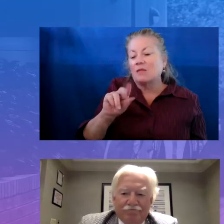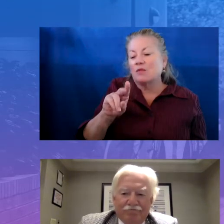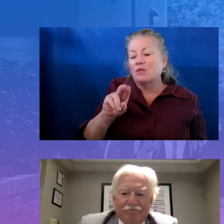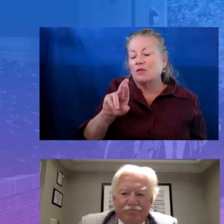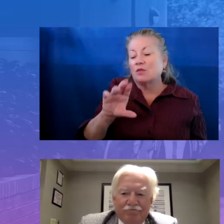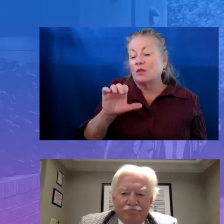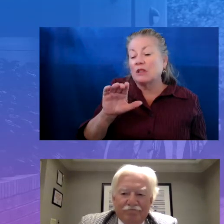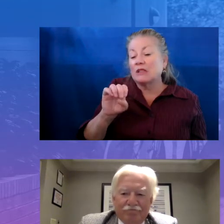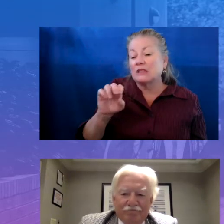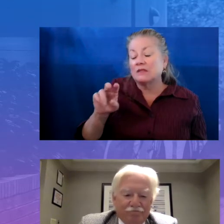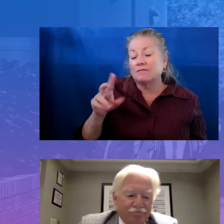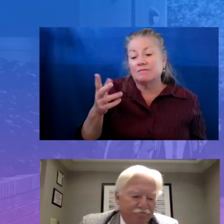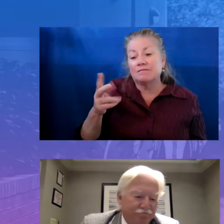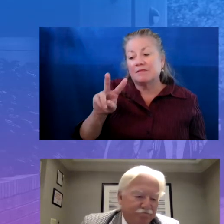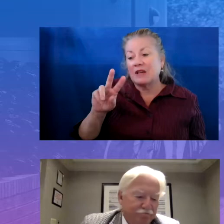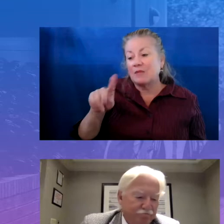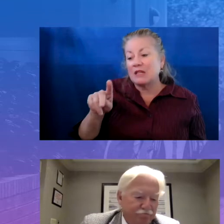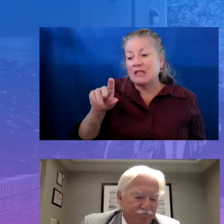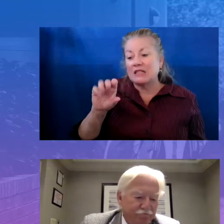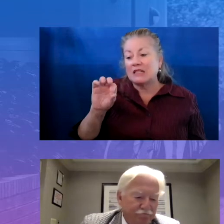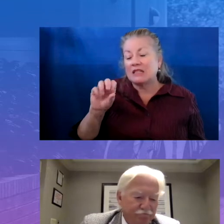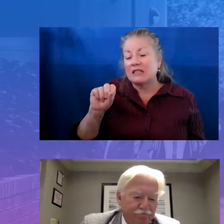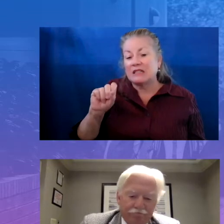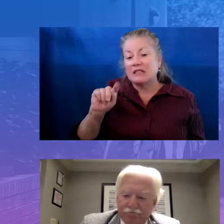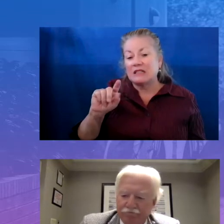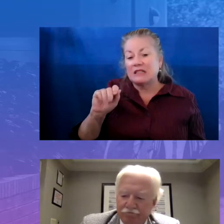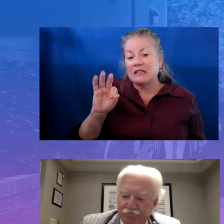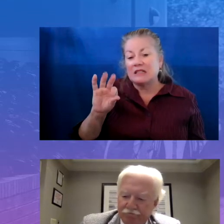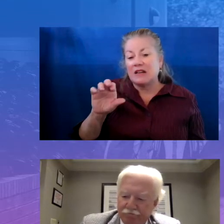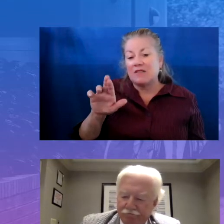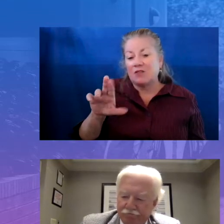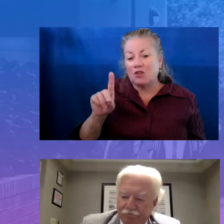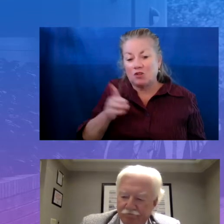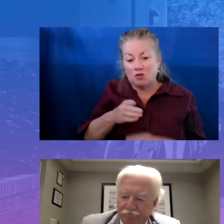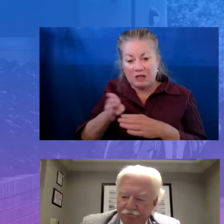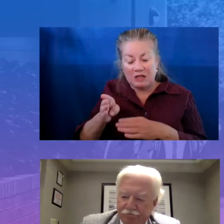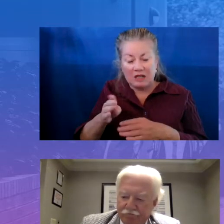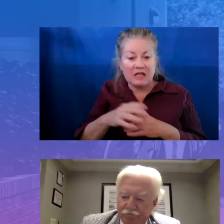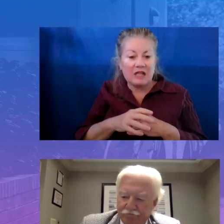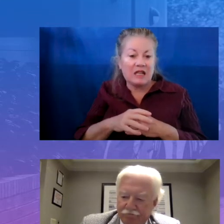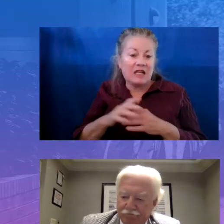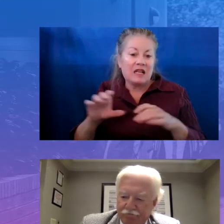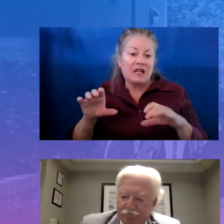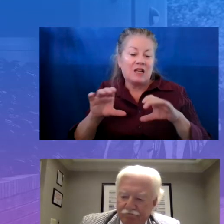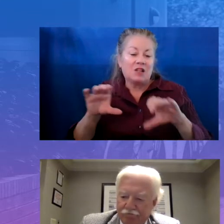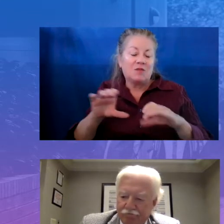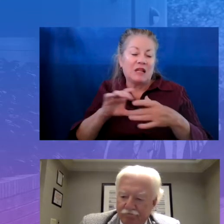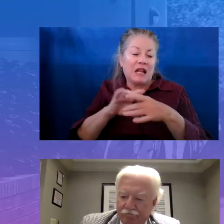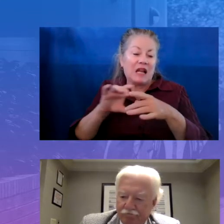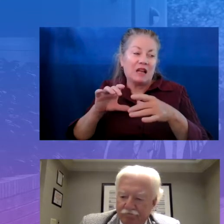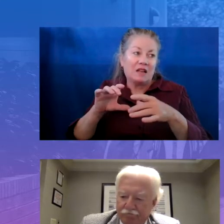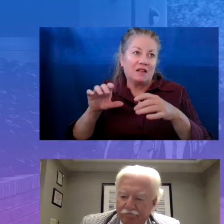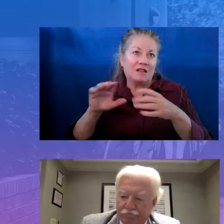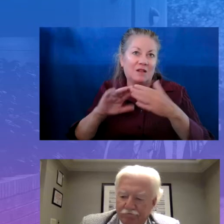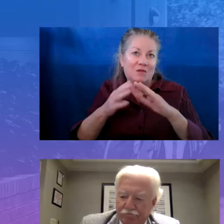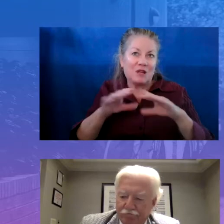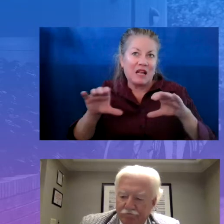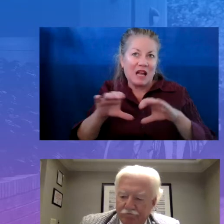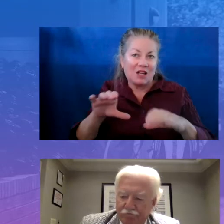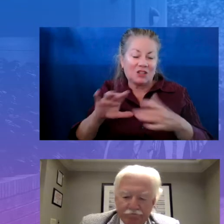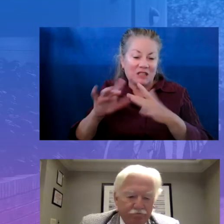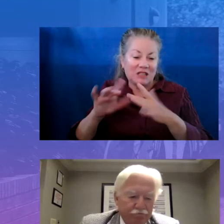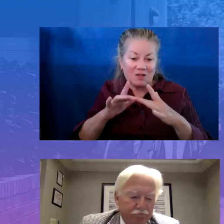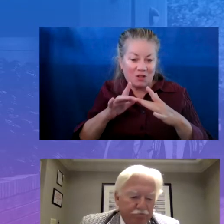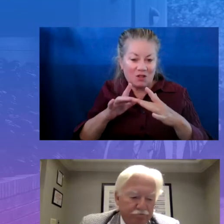my role, I oversee the work of our community action networks, which are groups of stakeholders brought together to focus